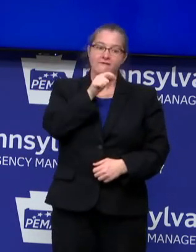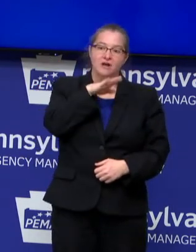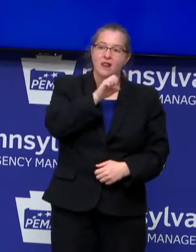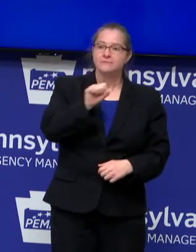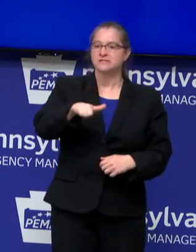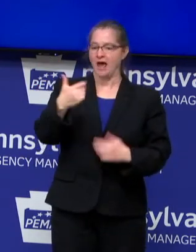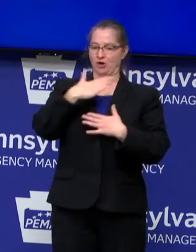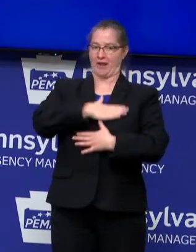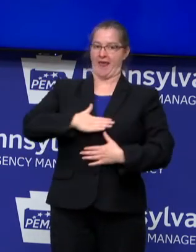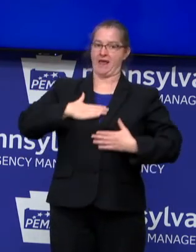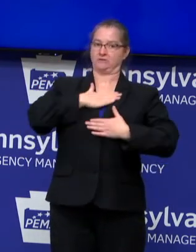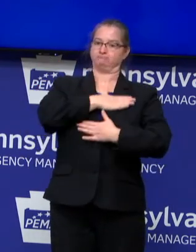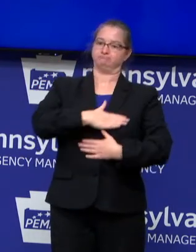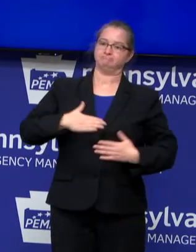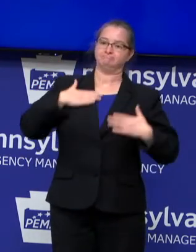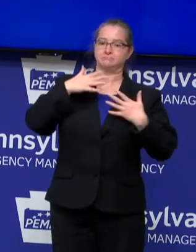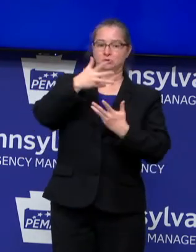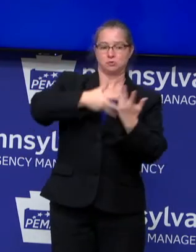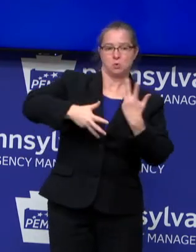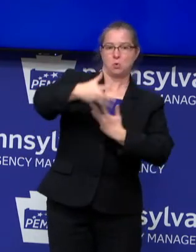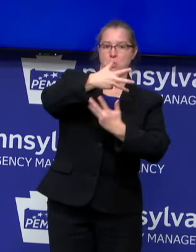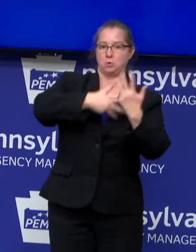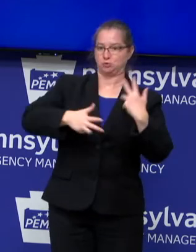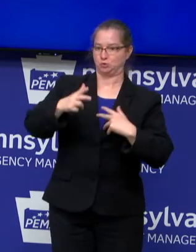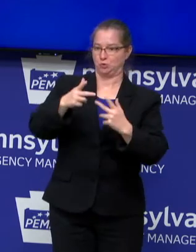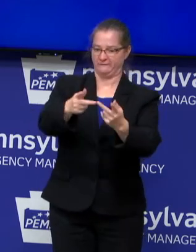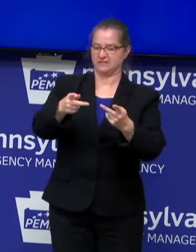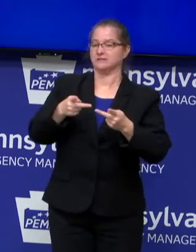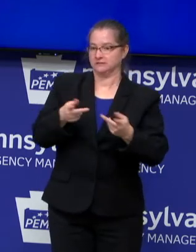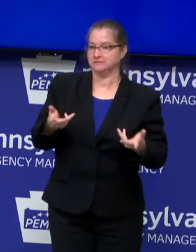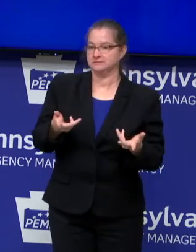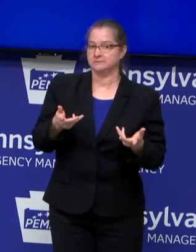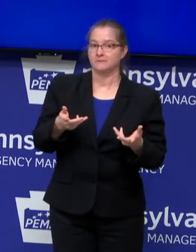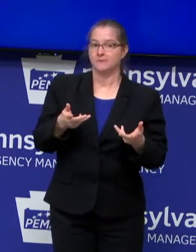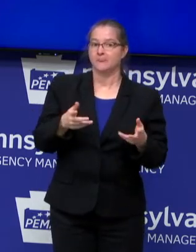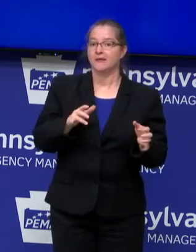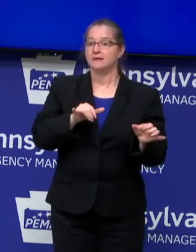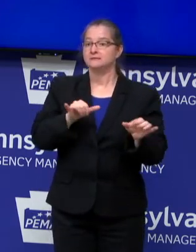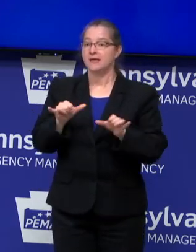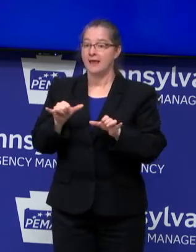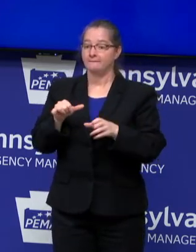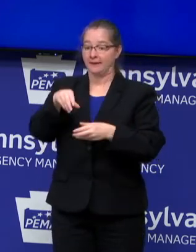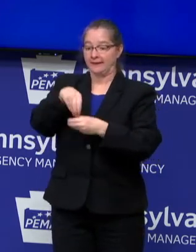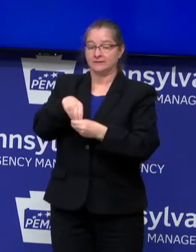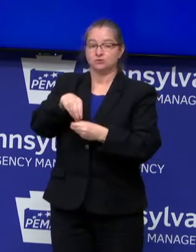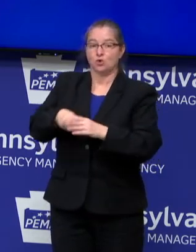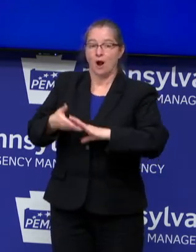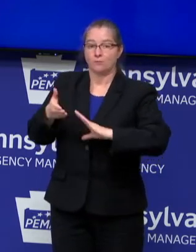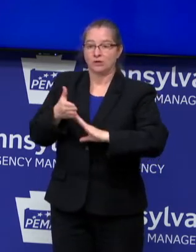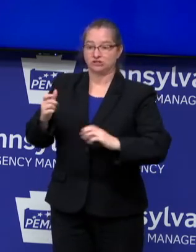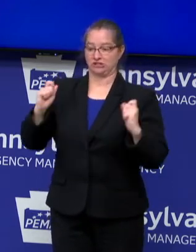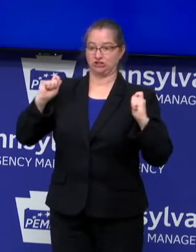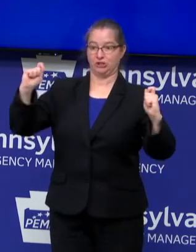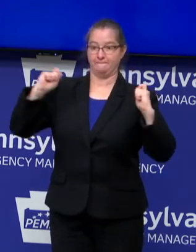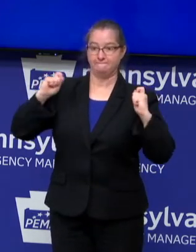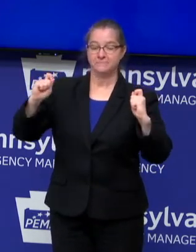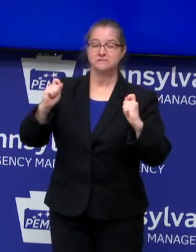all other similar entertainment, recreational, or social facilities. As will indoor operations at gyms